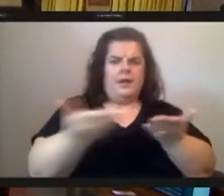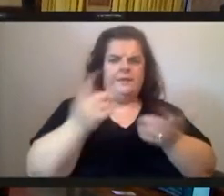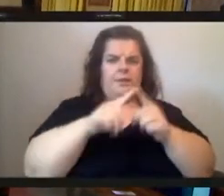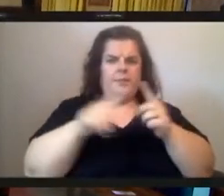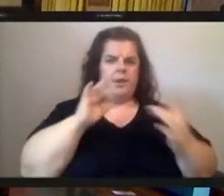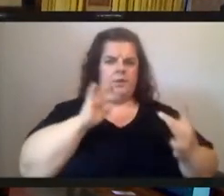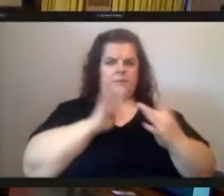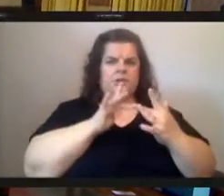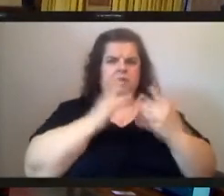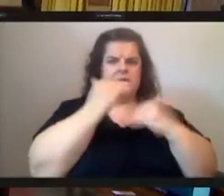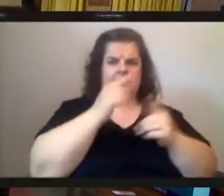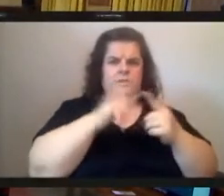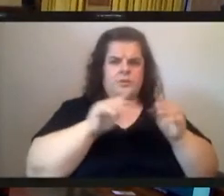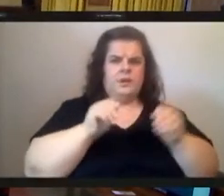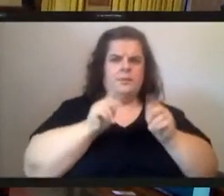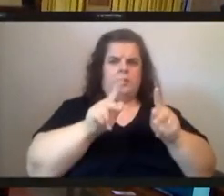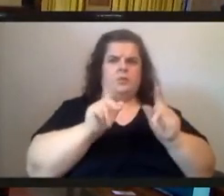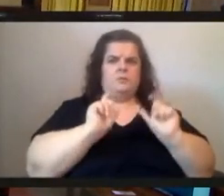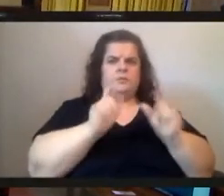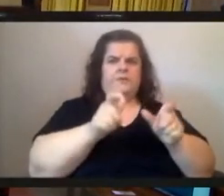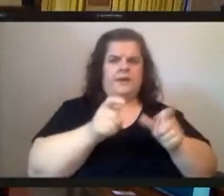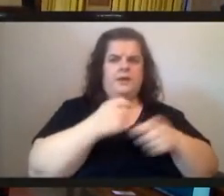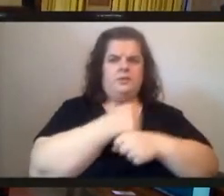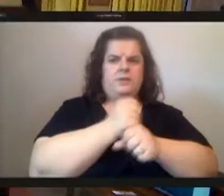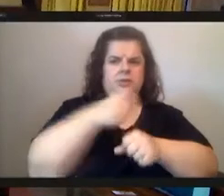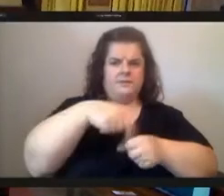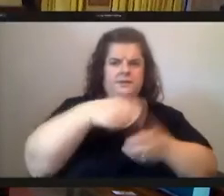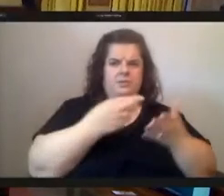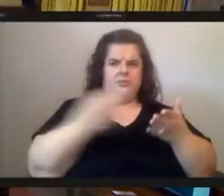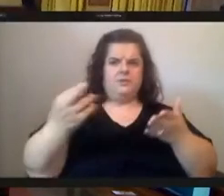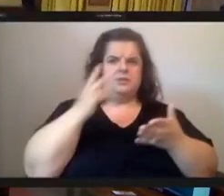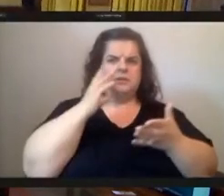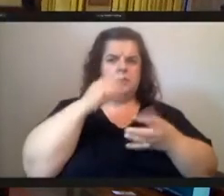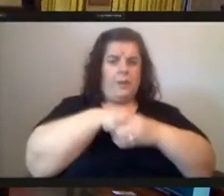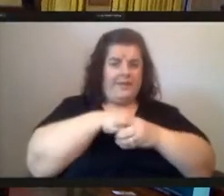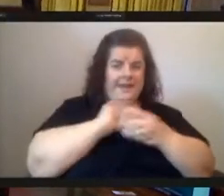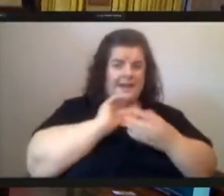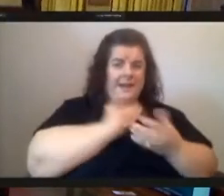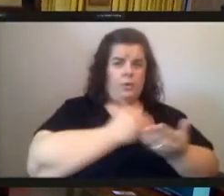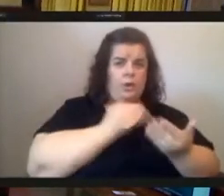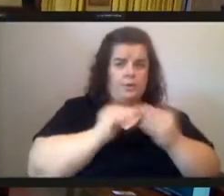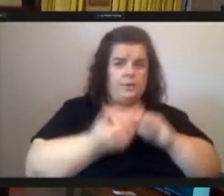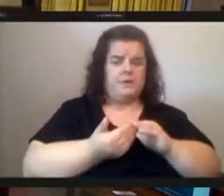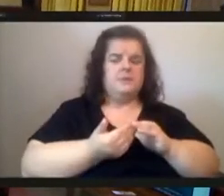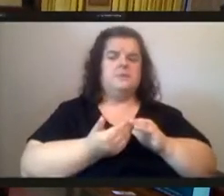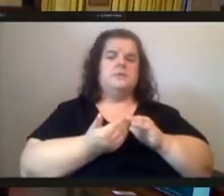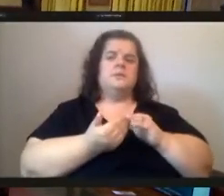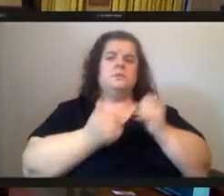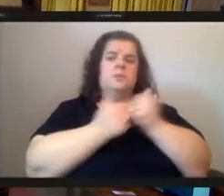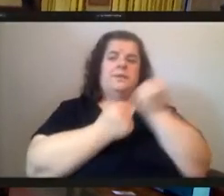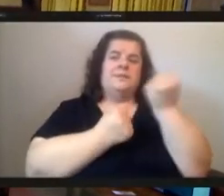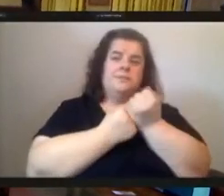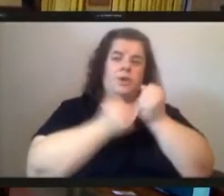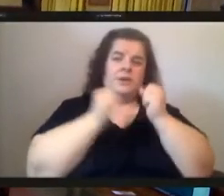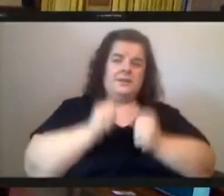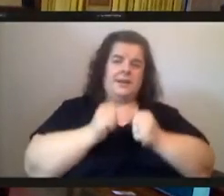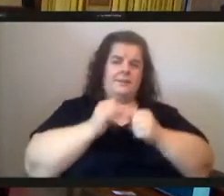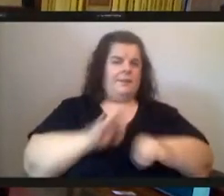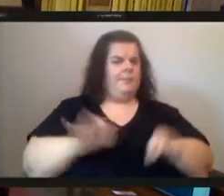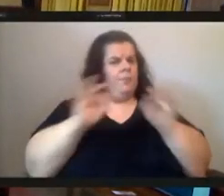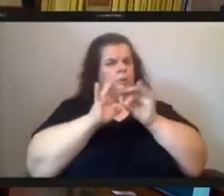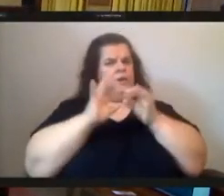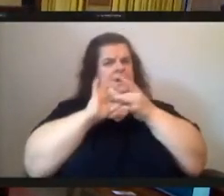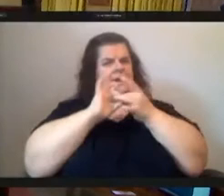opportunities provided to us in the creation of these resources within our communities with support we can make imperative connections in our food